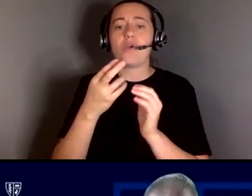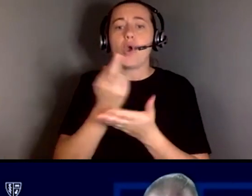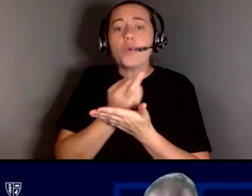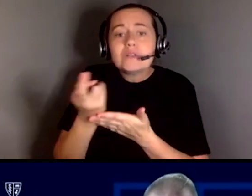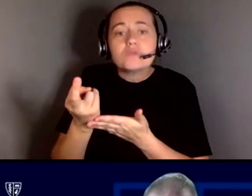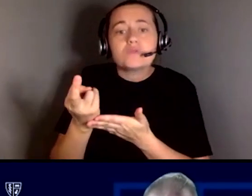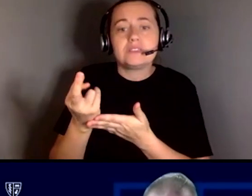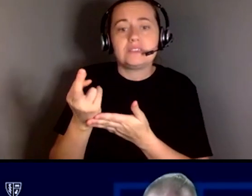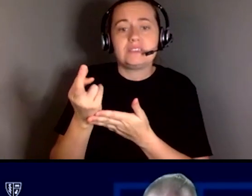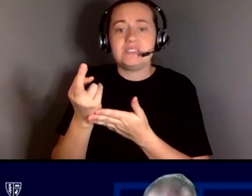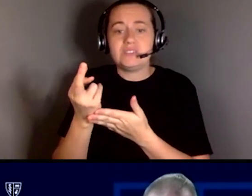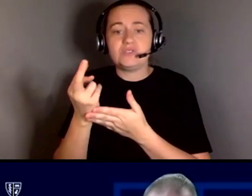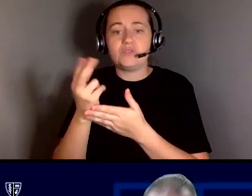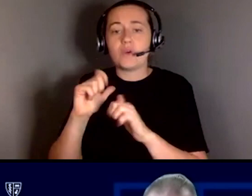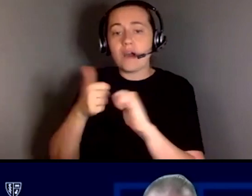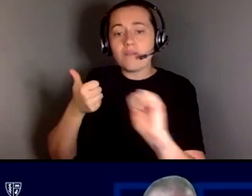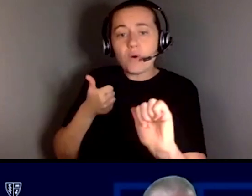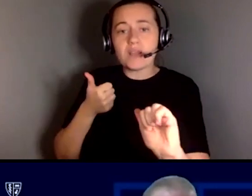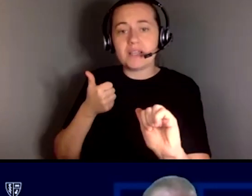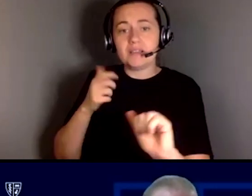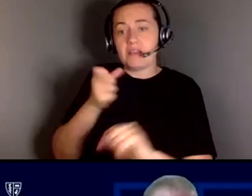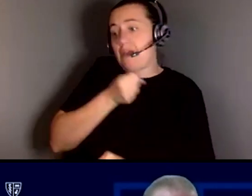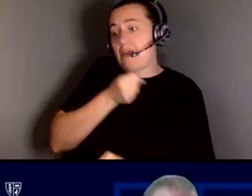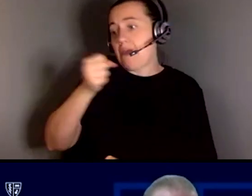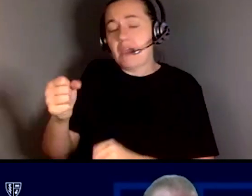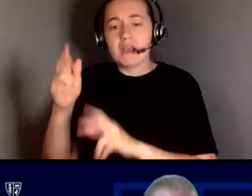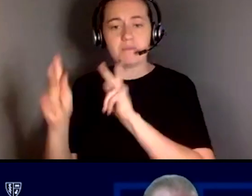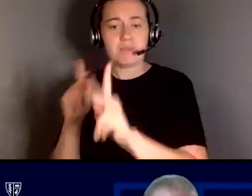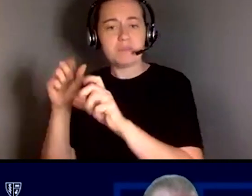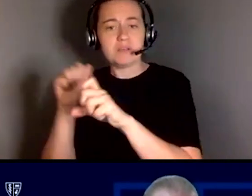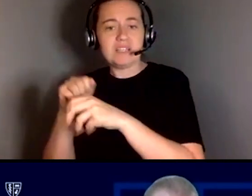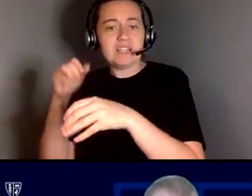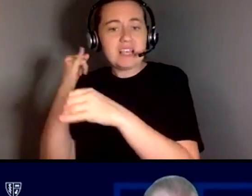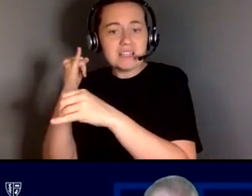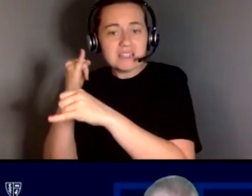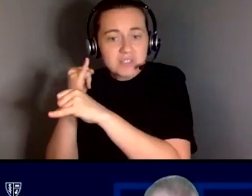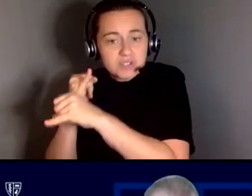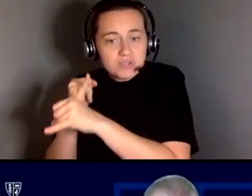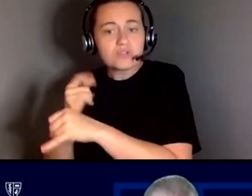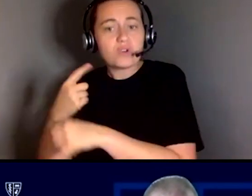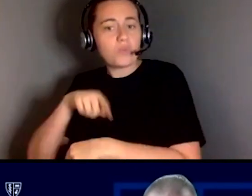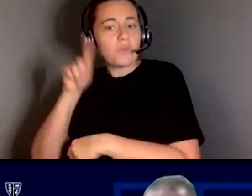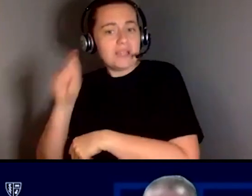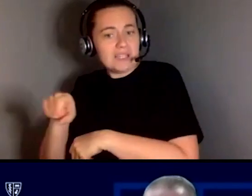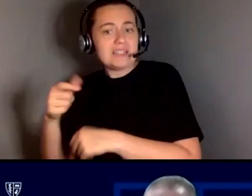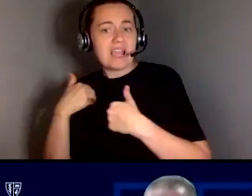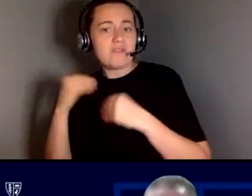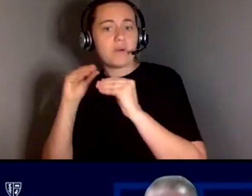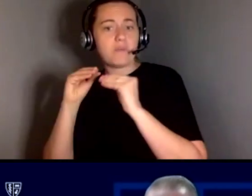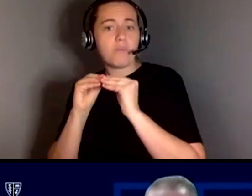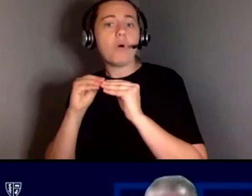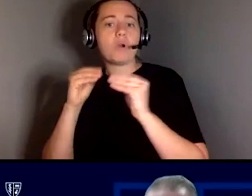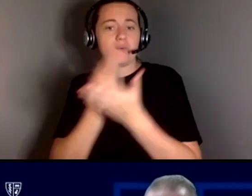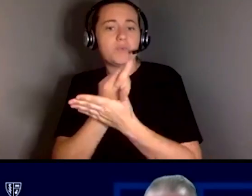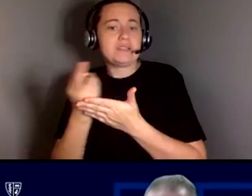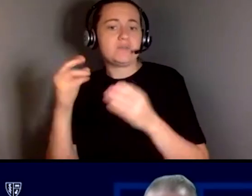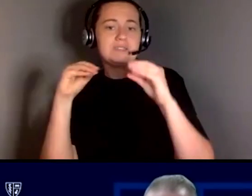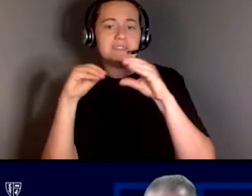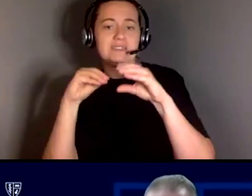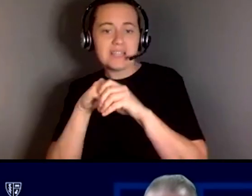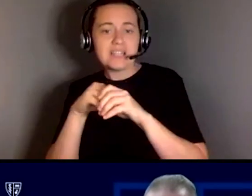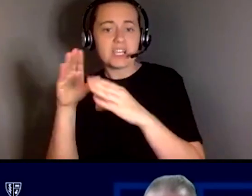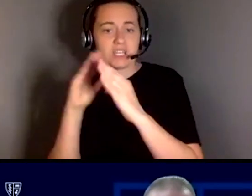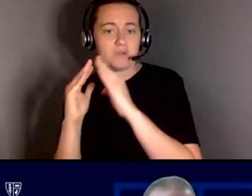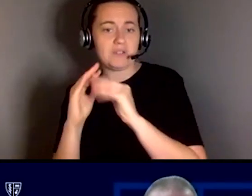institutionalizing individuals living with disabilities. We need more of those resources in the community. We do not want another